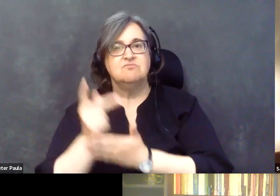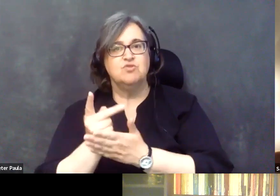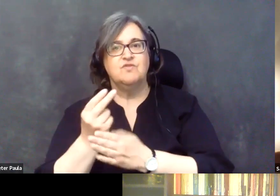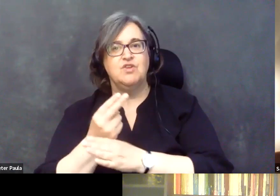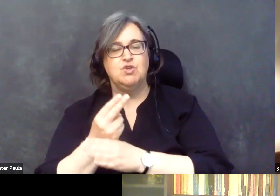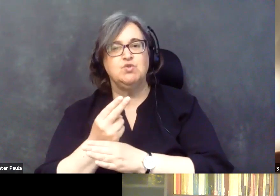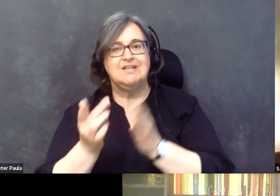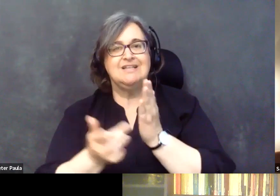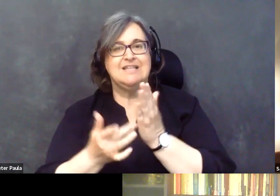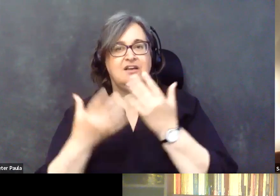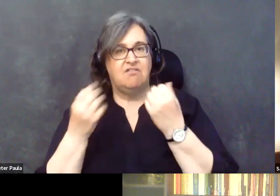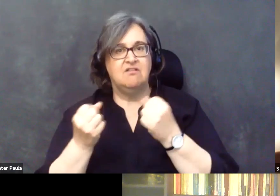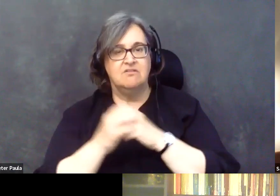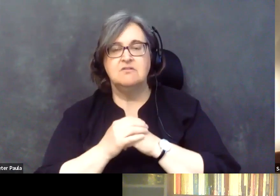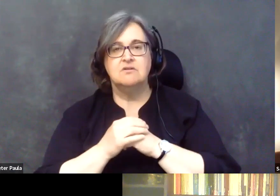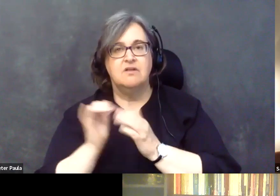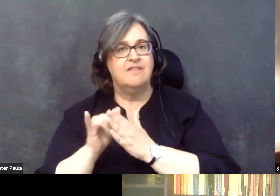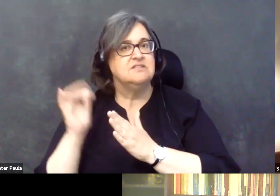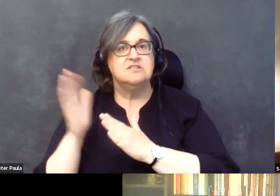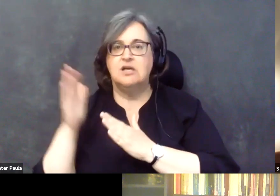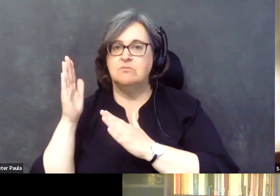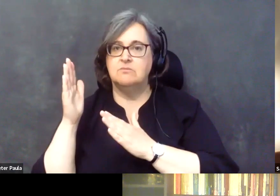That's, that's number one. Um,